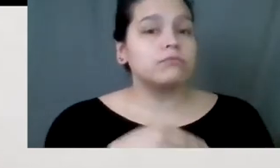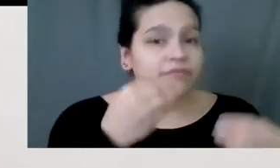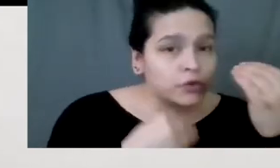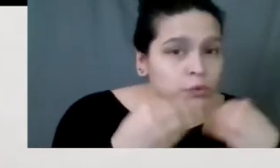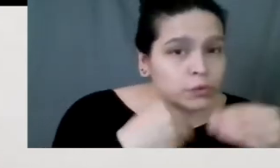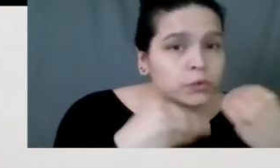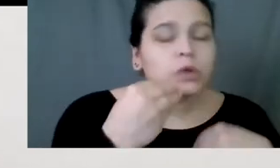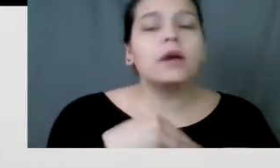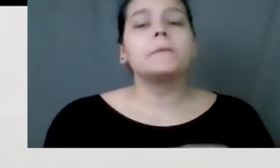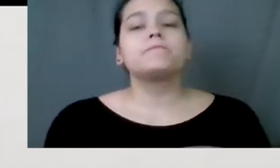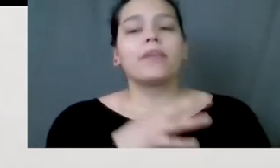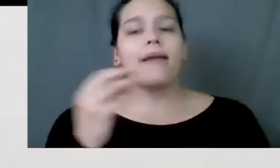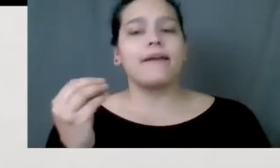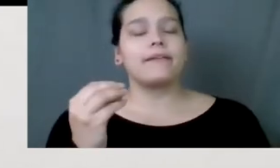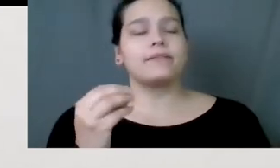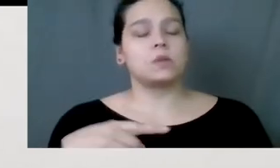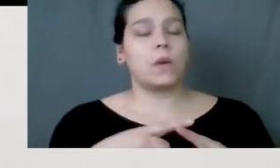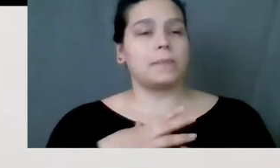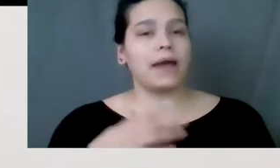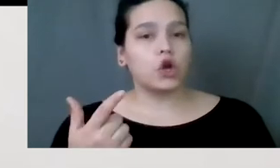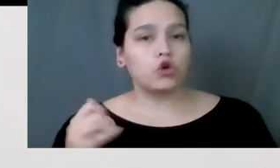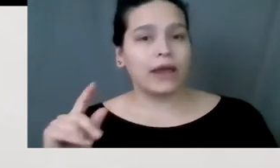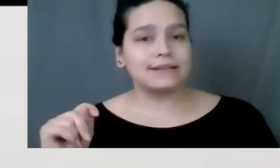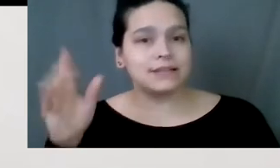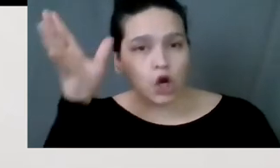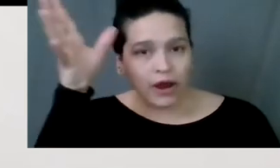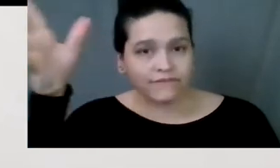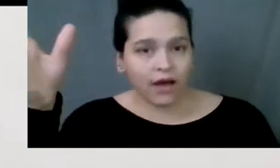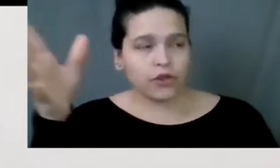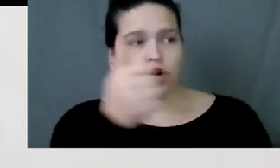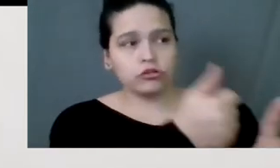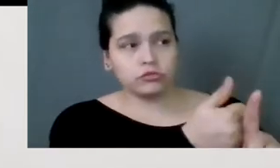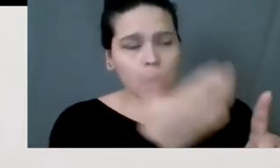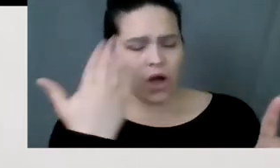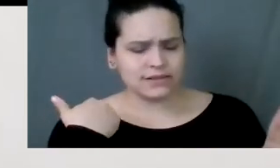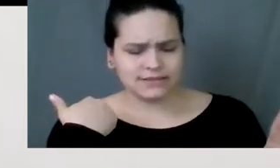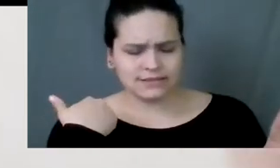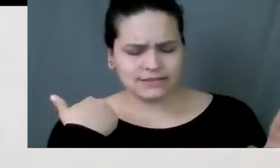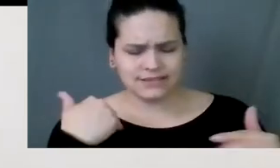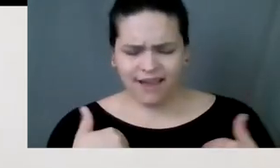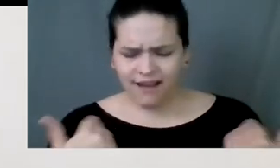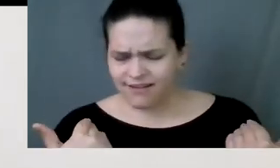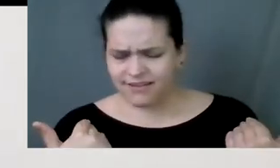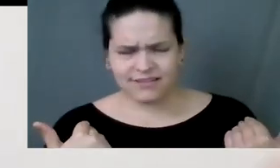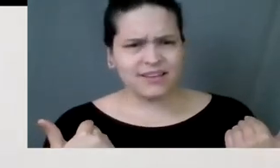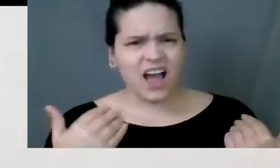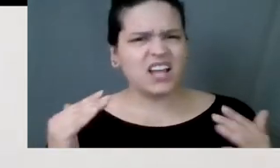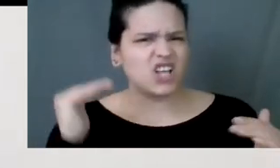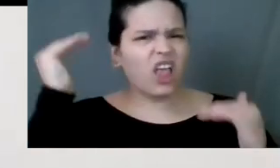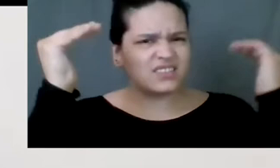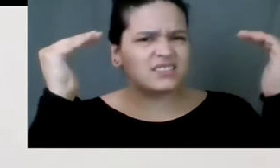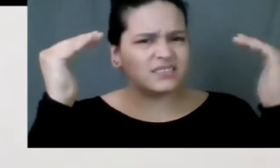crops. And when my great grandfather was a young